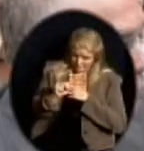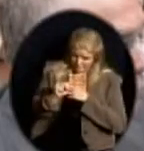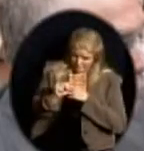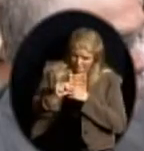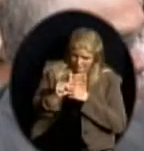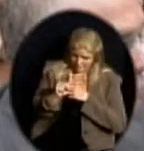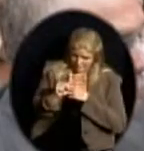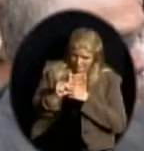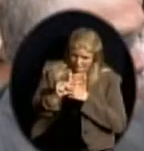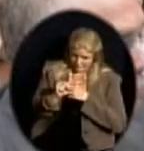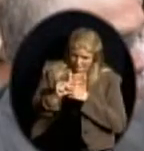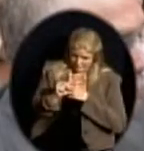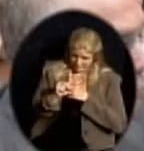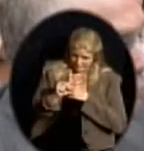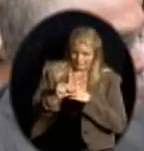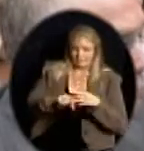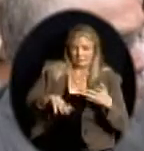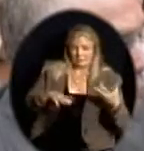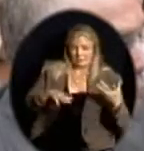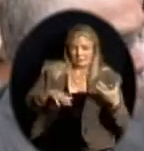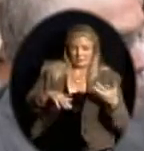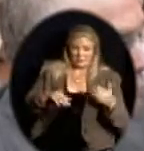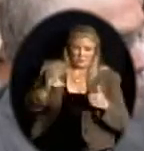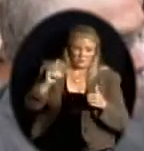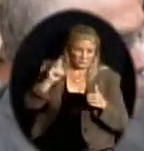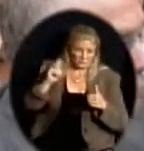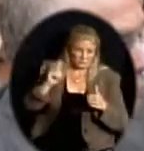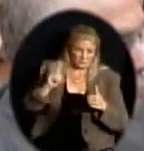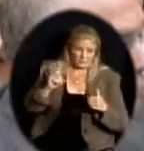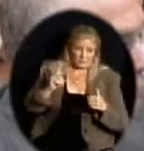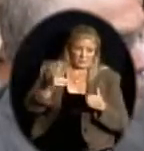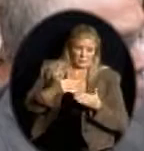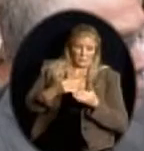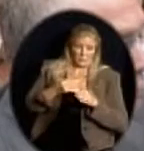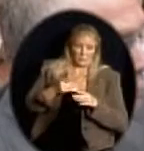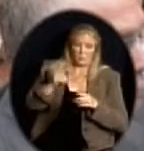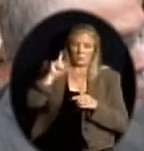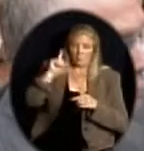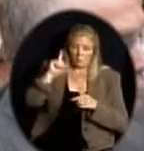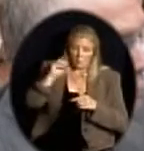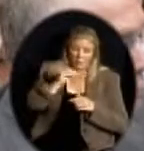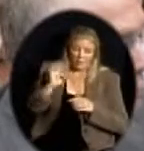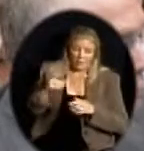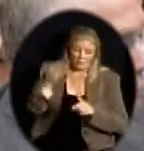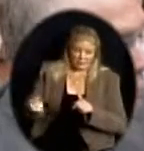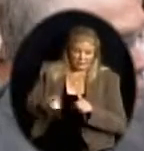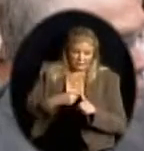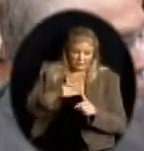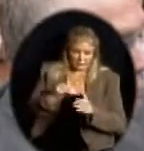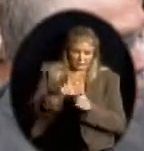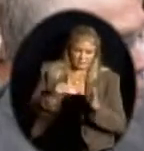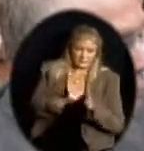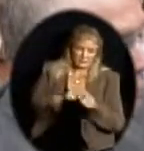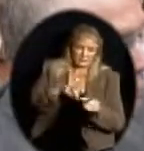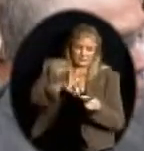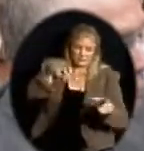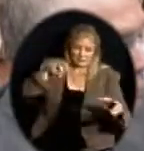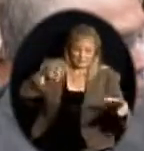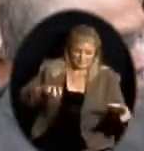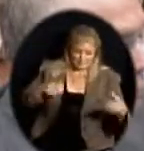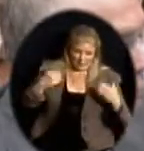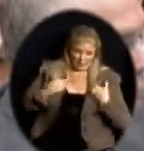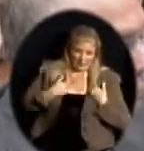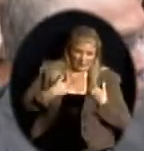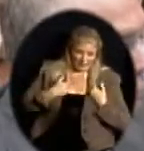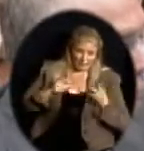to step out and have alternative and modified assessments. There was a time that the federal government was deciding whether or not we could even